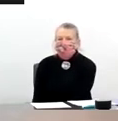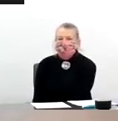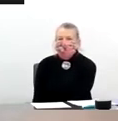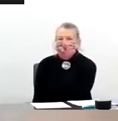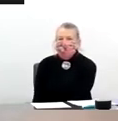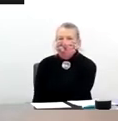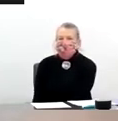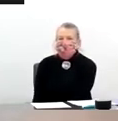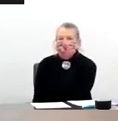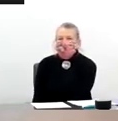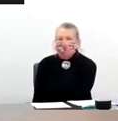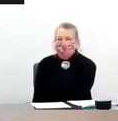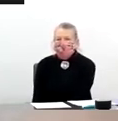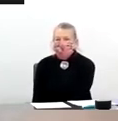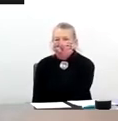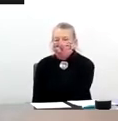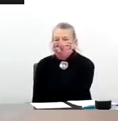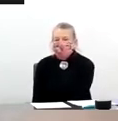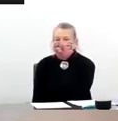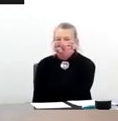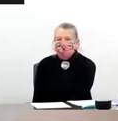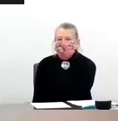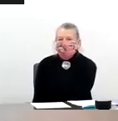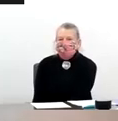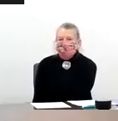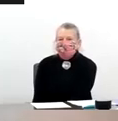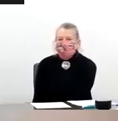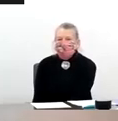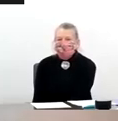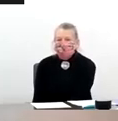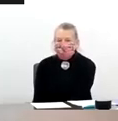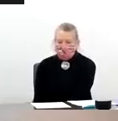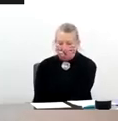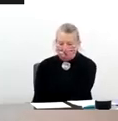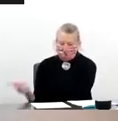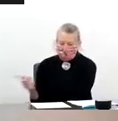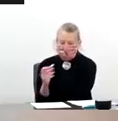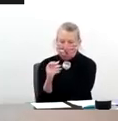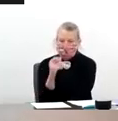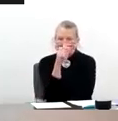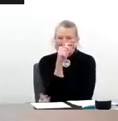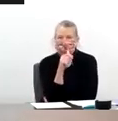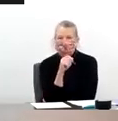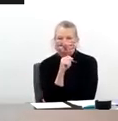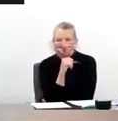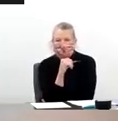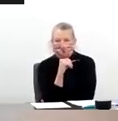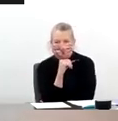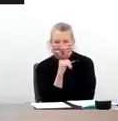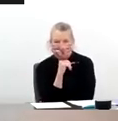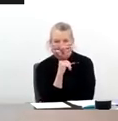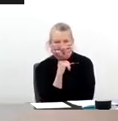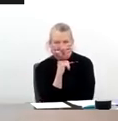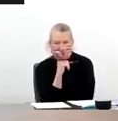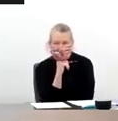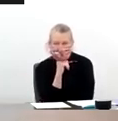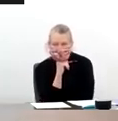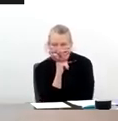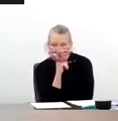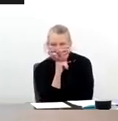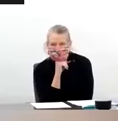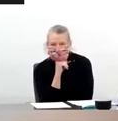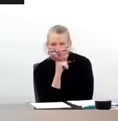component that really is a national testing research network that will consume about 80% of the budget.